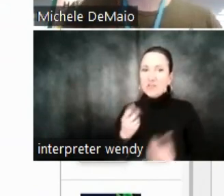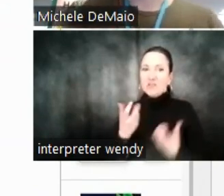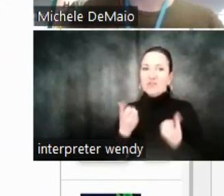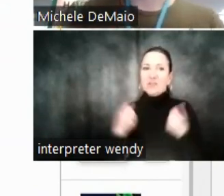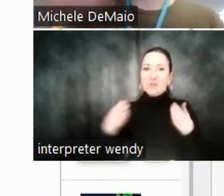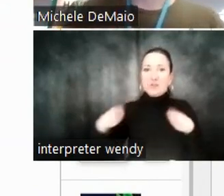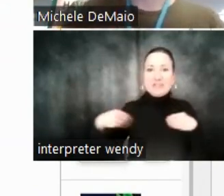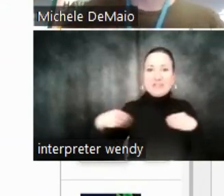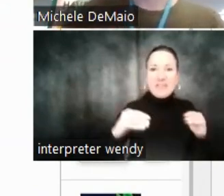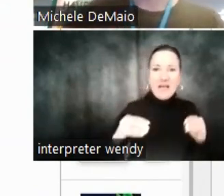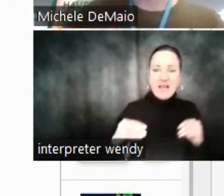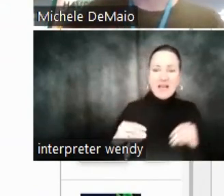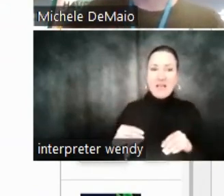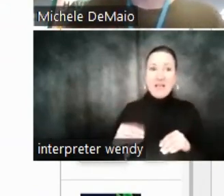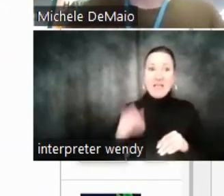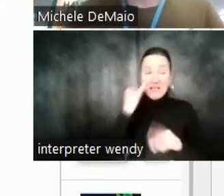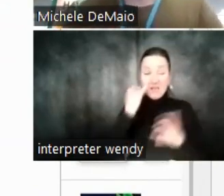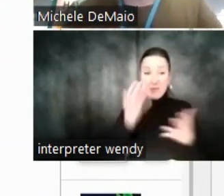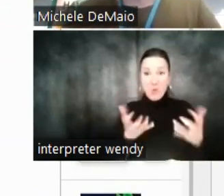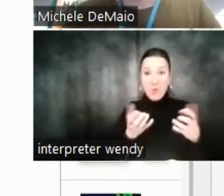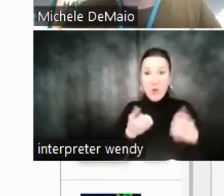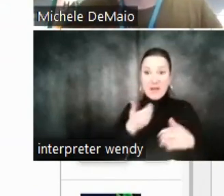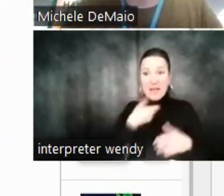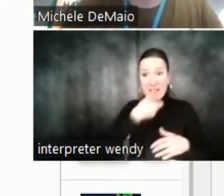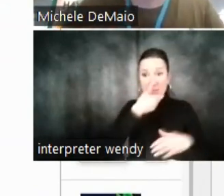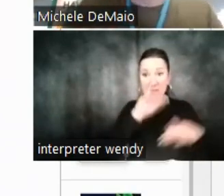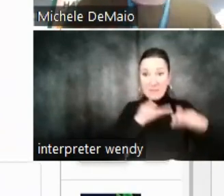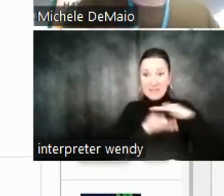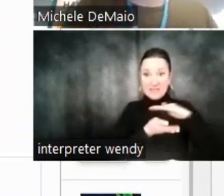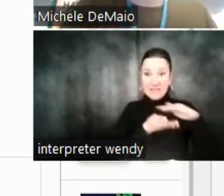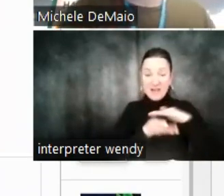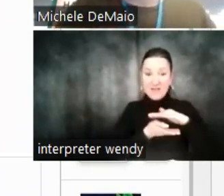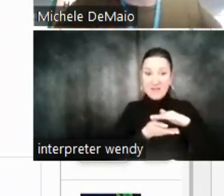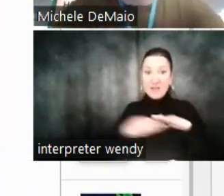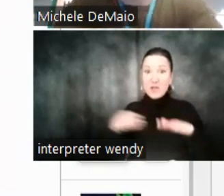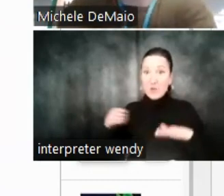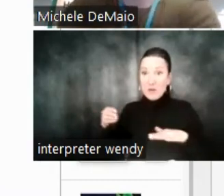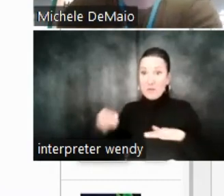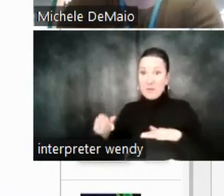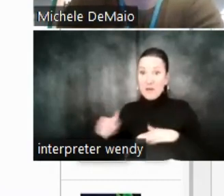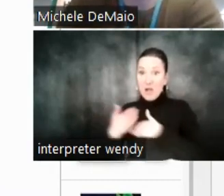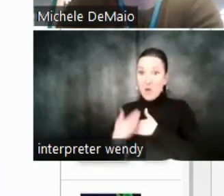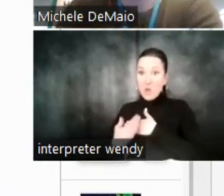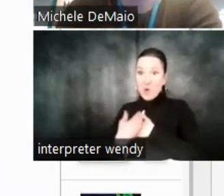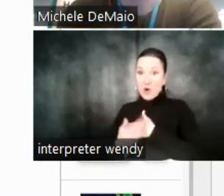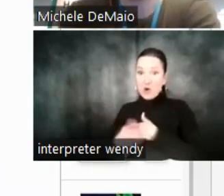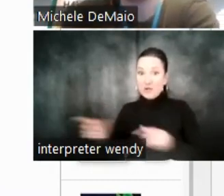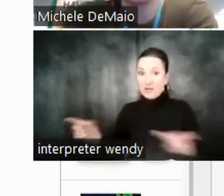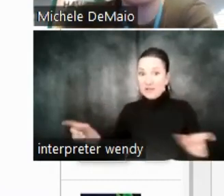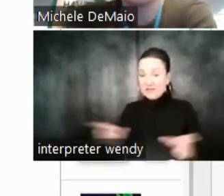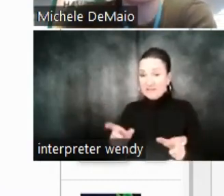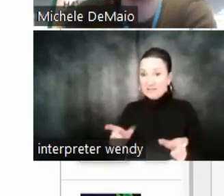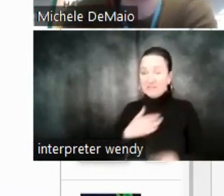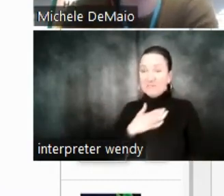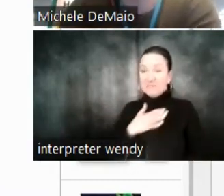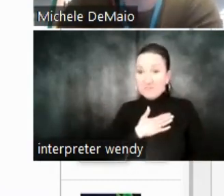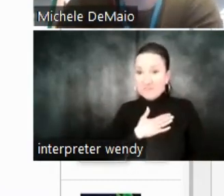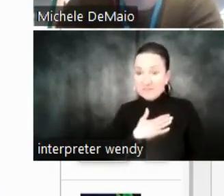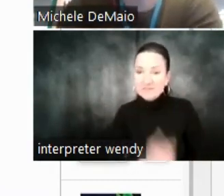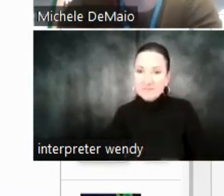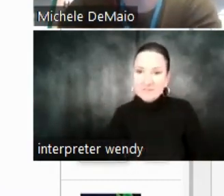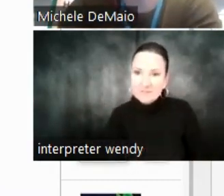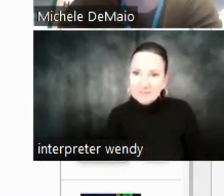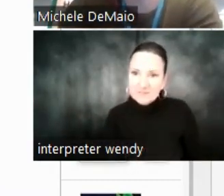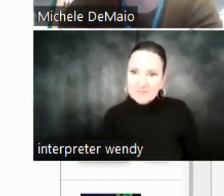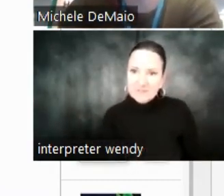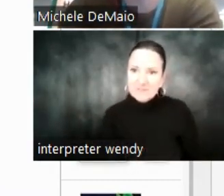So, they're saying anyone that's looking at a pizza oven will want to buy wood to power their pizza oven. So, very interesting efforts on that advertiser's part. It's like, you know,